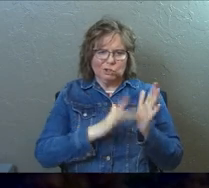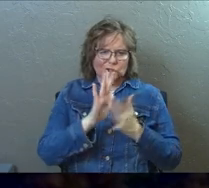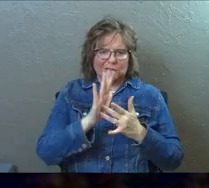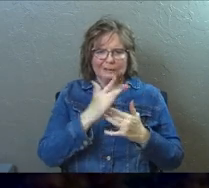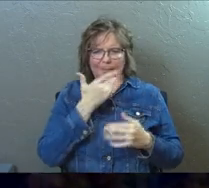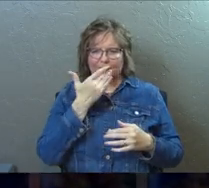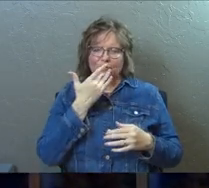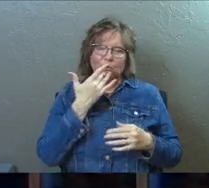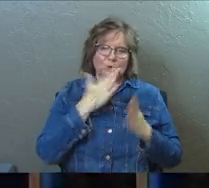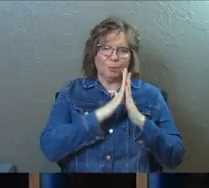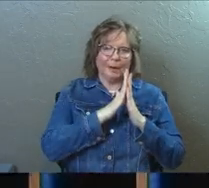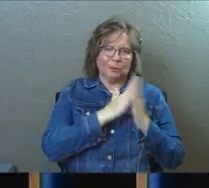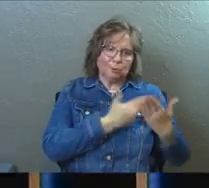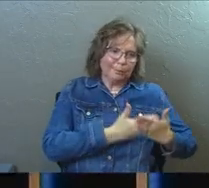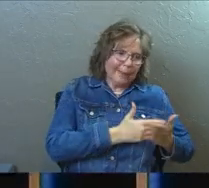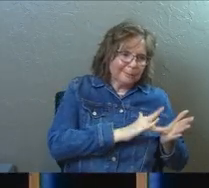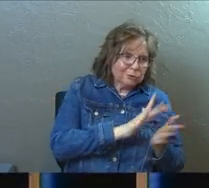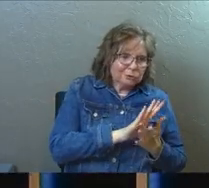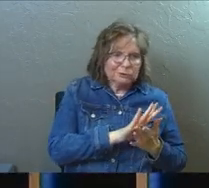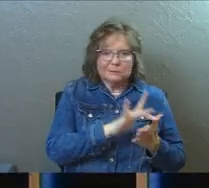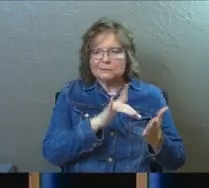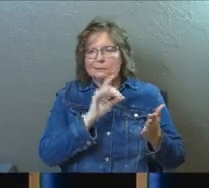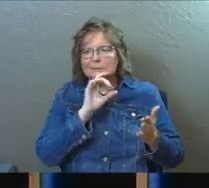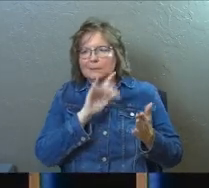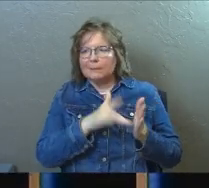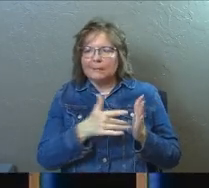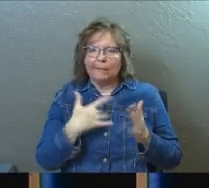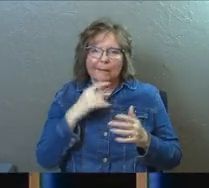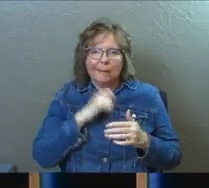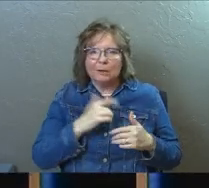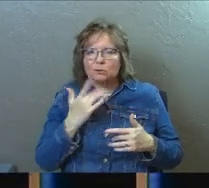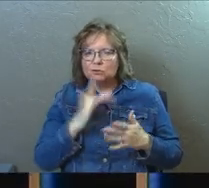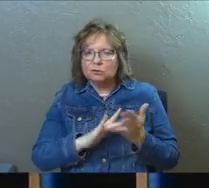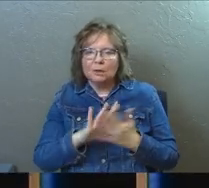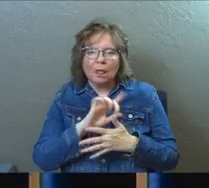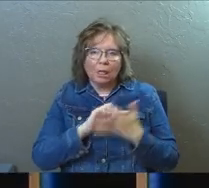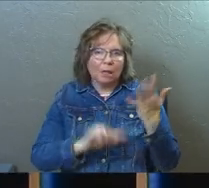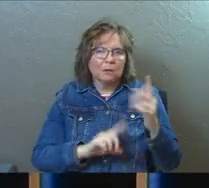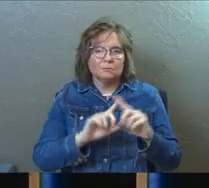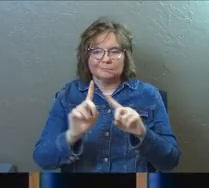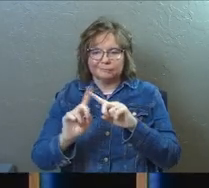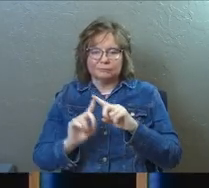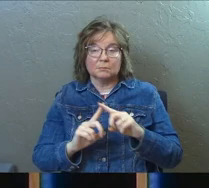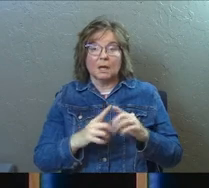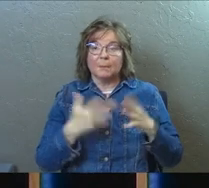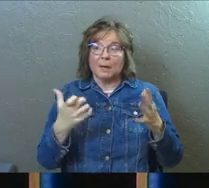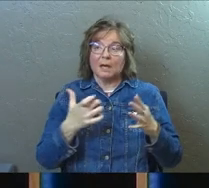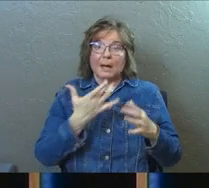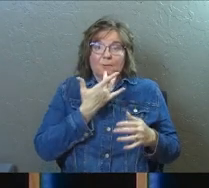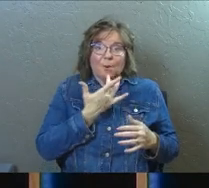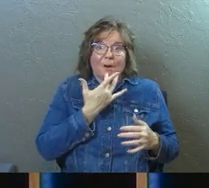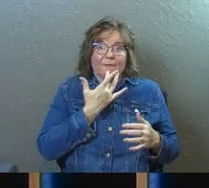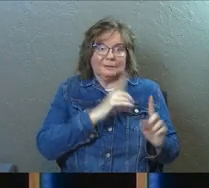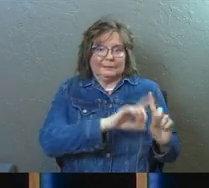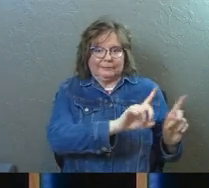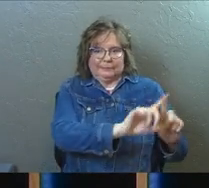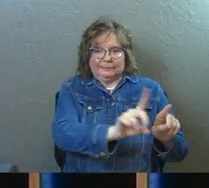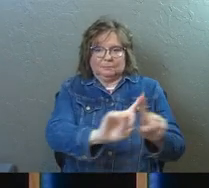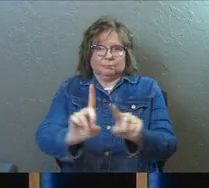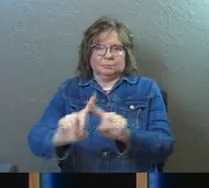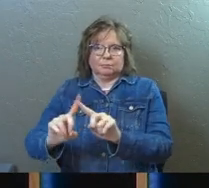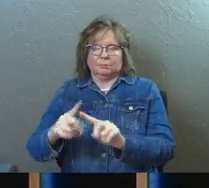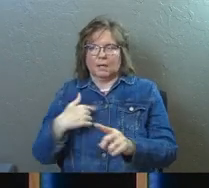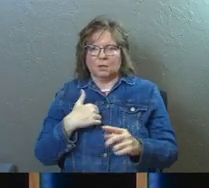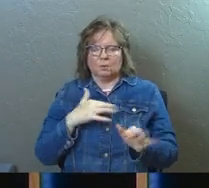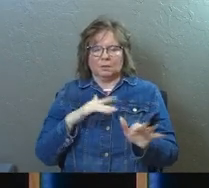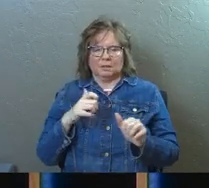Jesus they like to pray to, and they've all got their own special version, and it's very much a preference thing, and you very